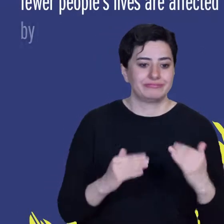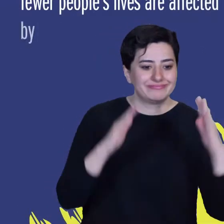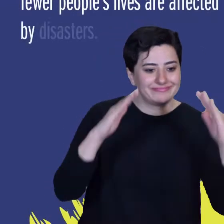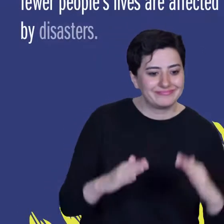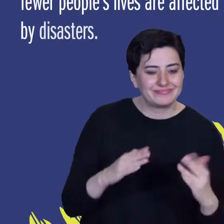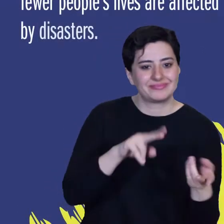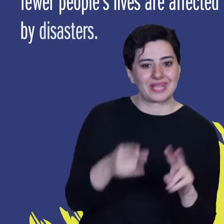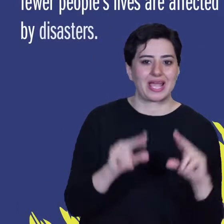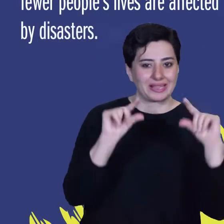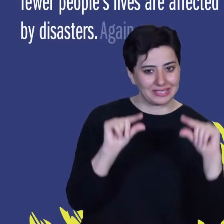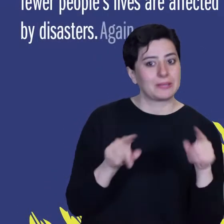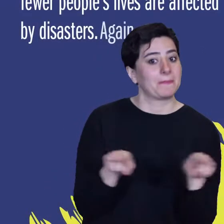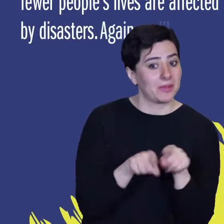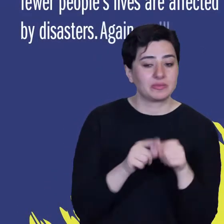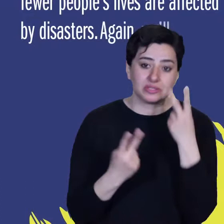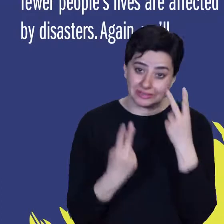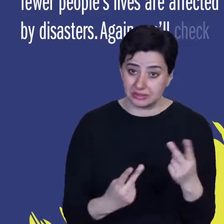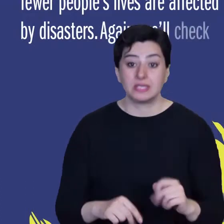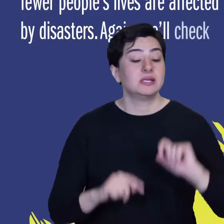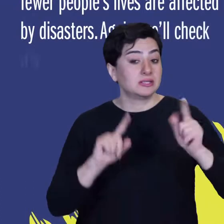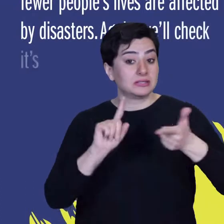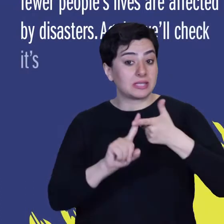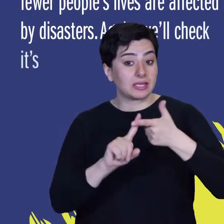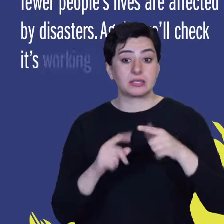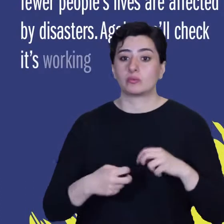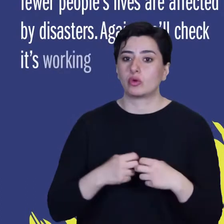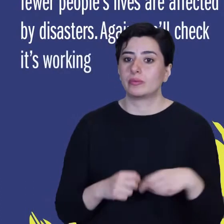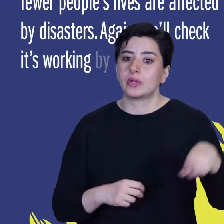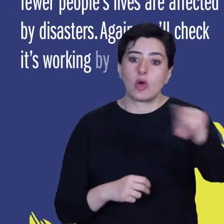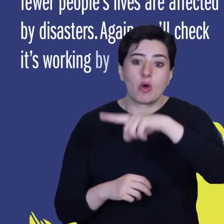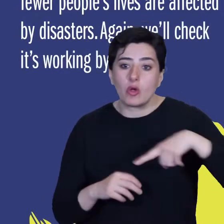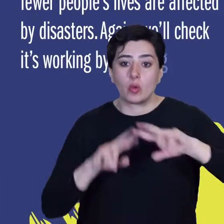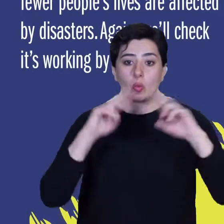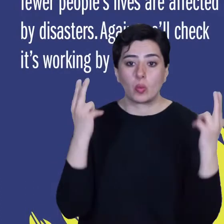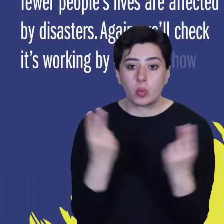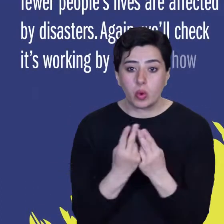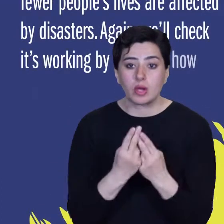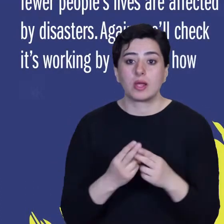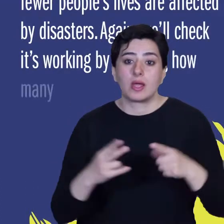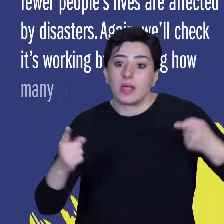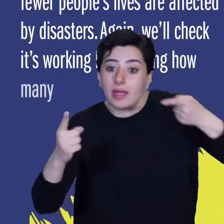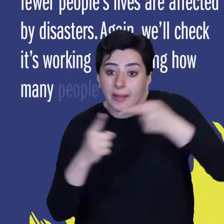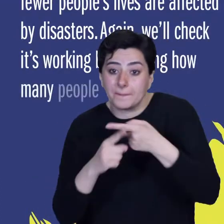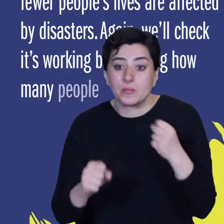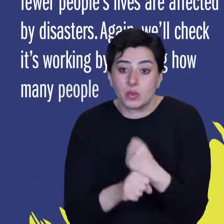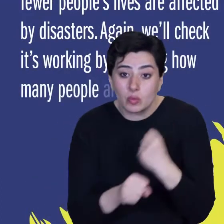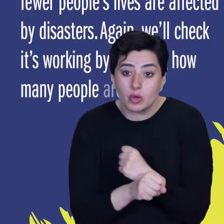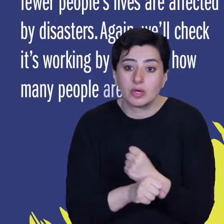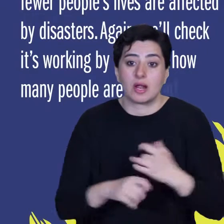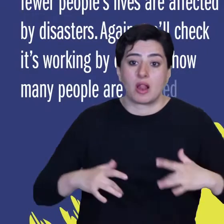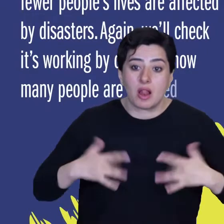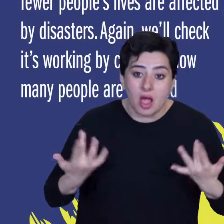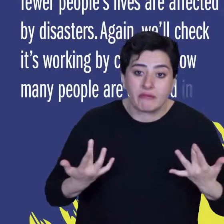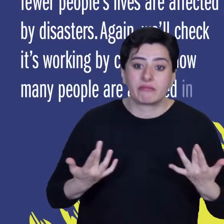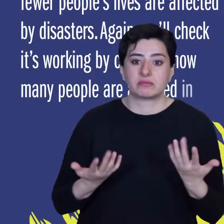disasters. Again, we'll check it's working by counting how many people are affected in 2010-230